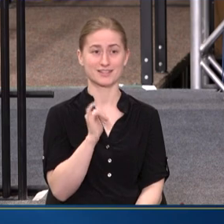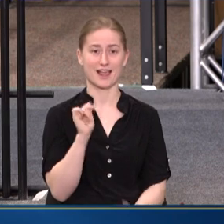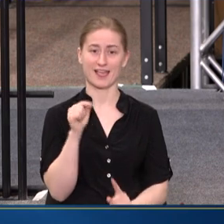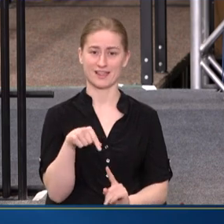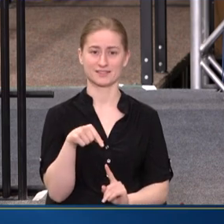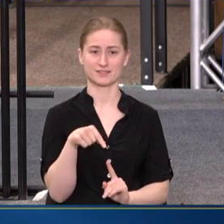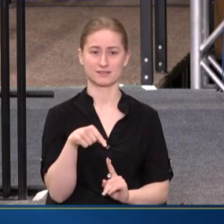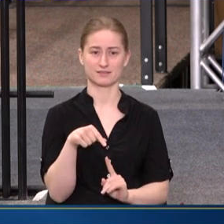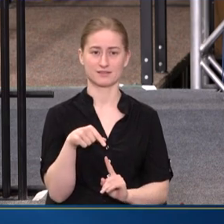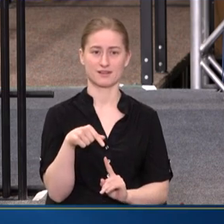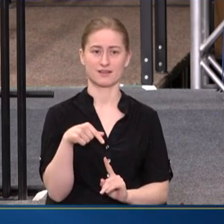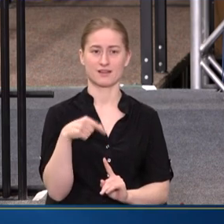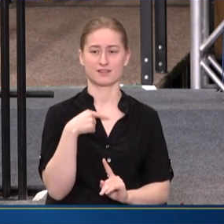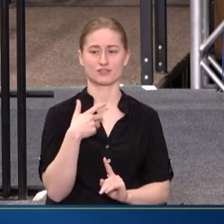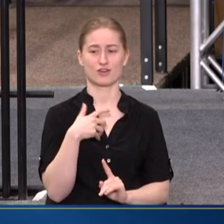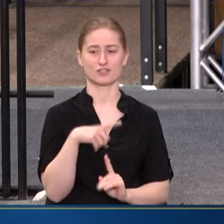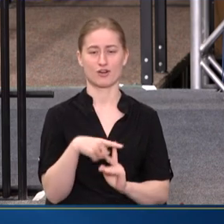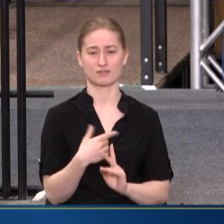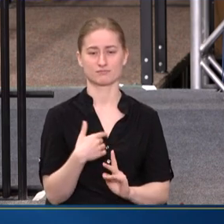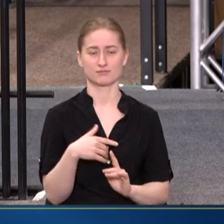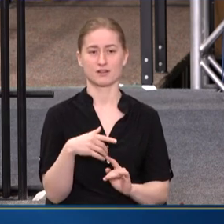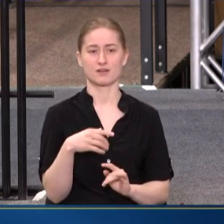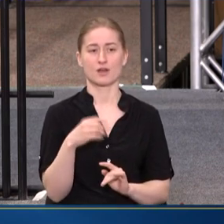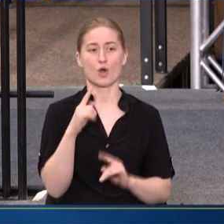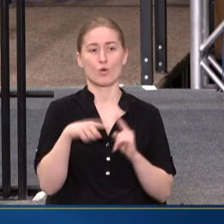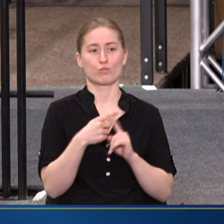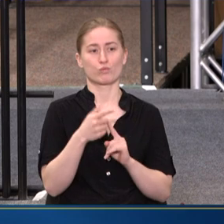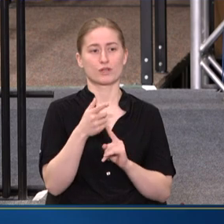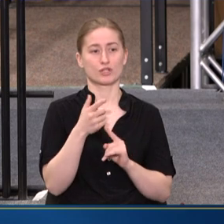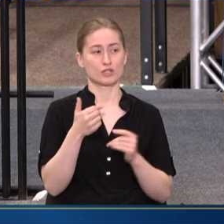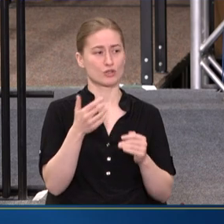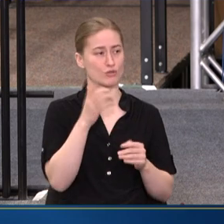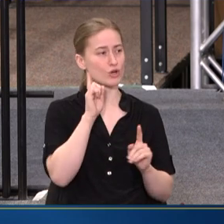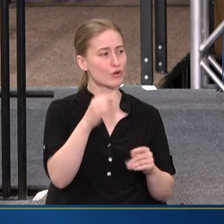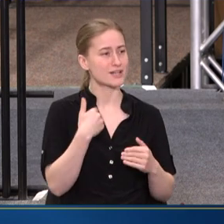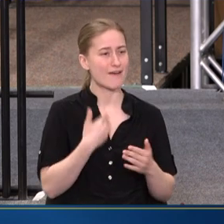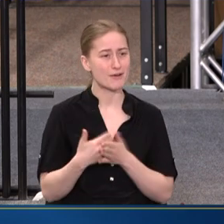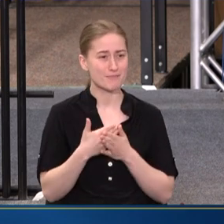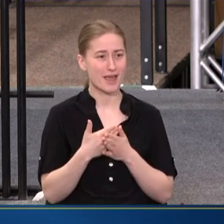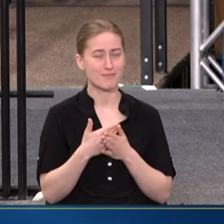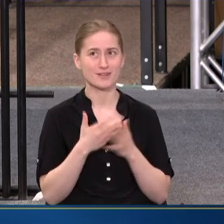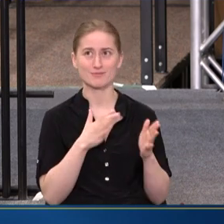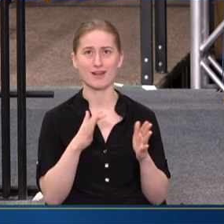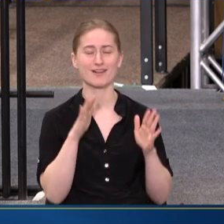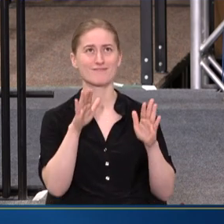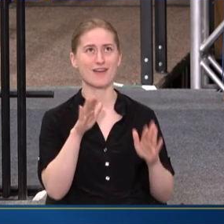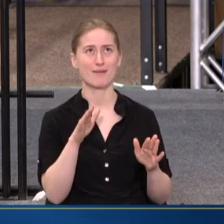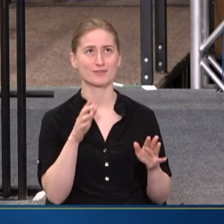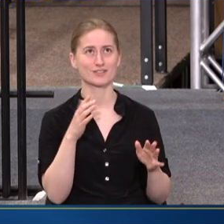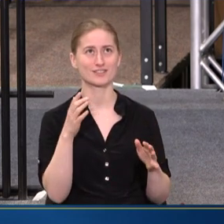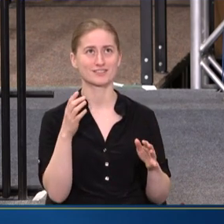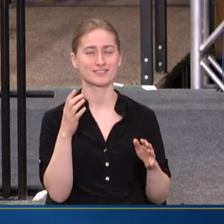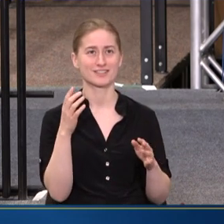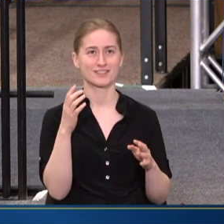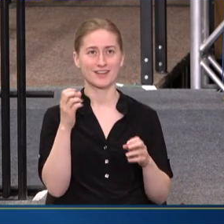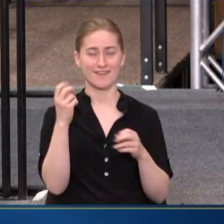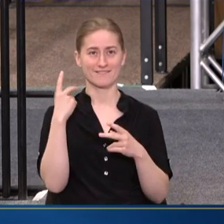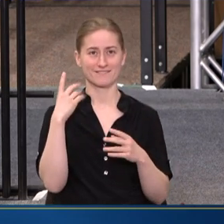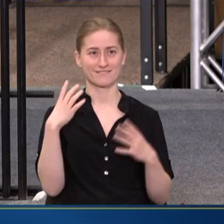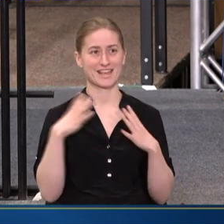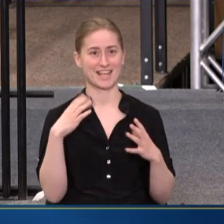THIS. WHEN YOU'RE GOING TO HAVE A BABY, IT'S LIKE PLANNING A FABULOUS VACATION IN ITALY.